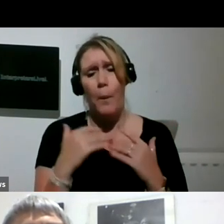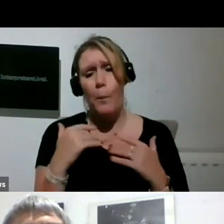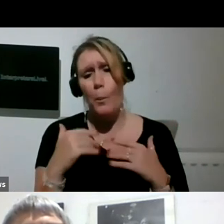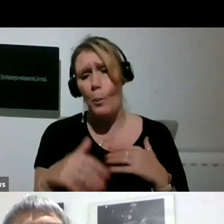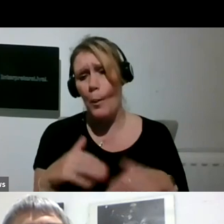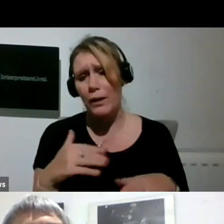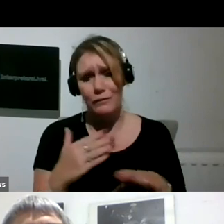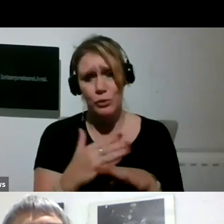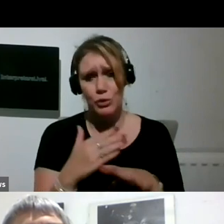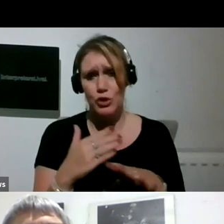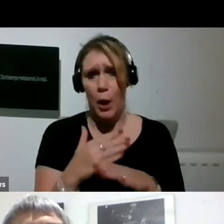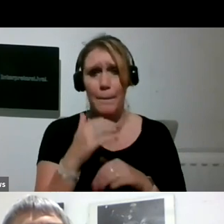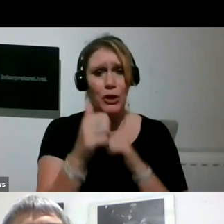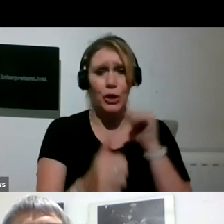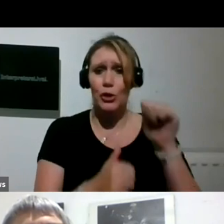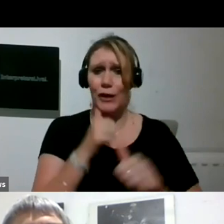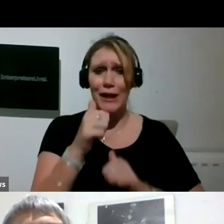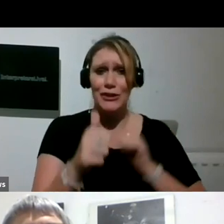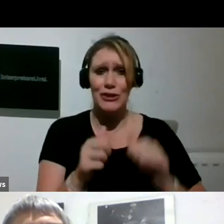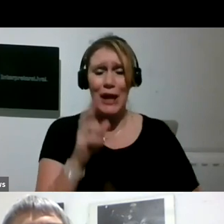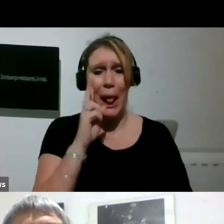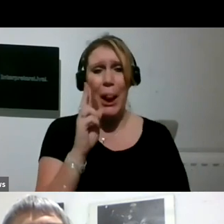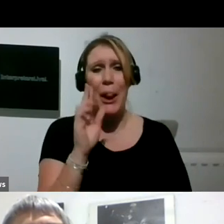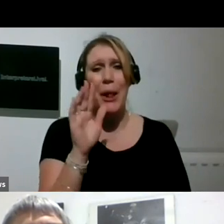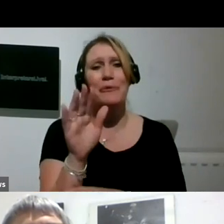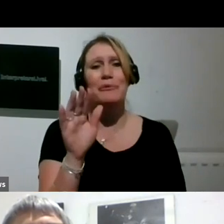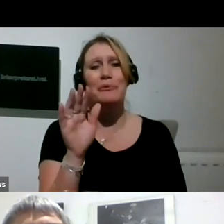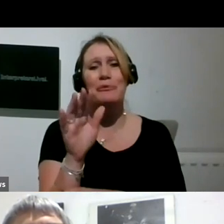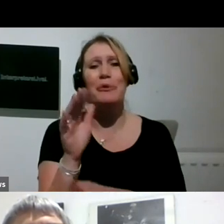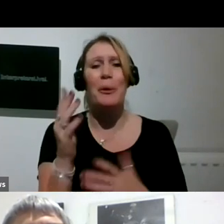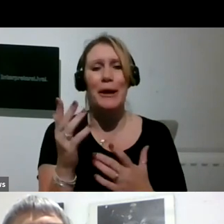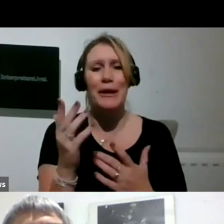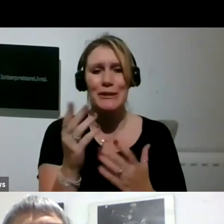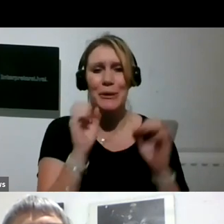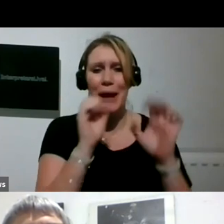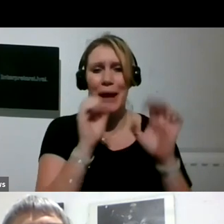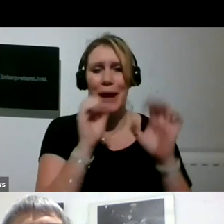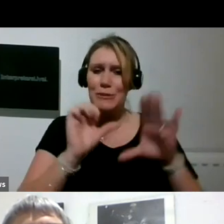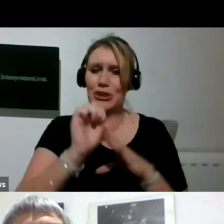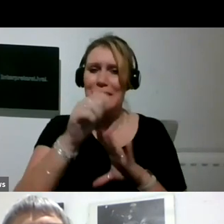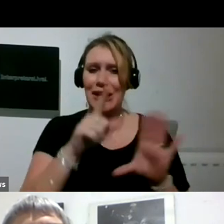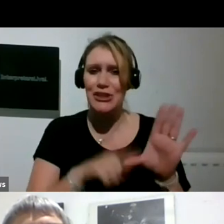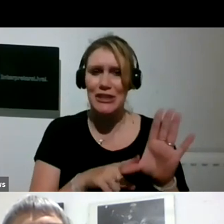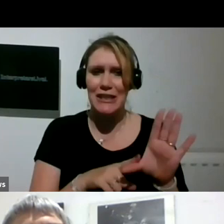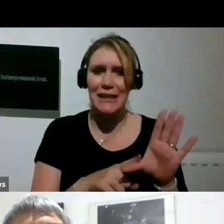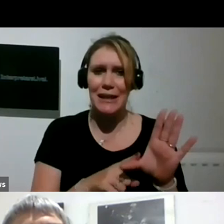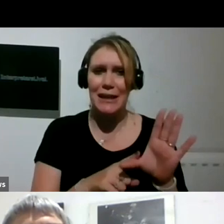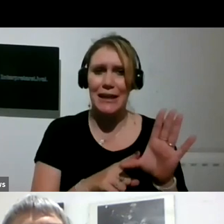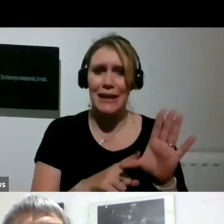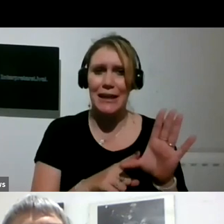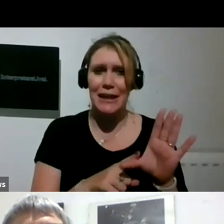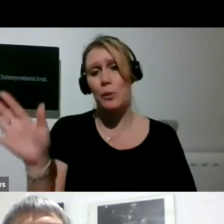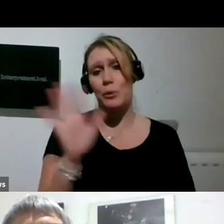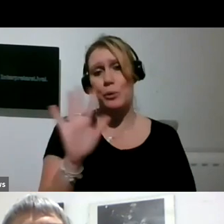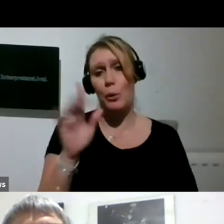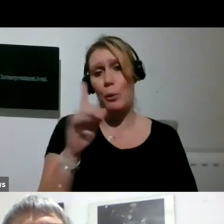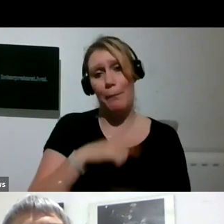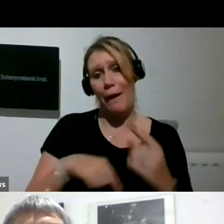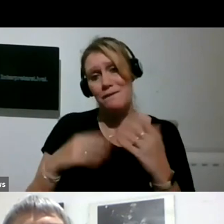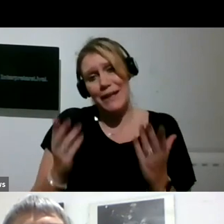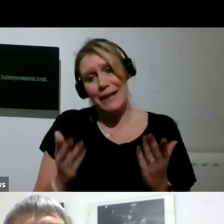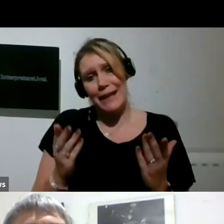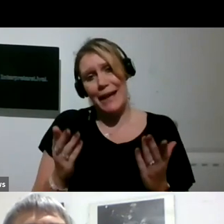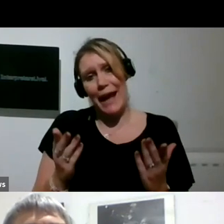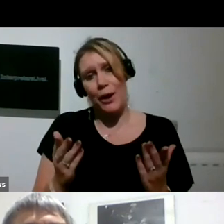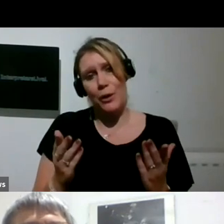Congratulations. Look forward to seeing another wonderful exhibition next year. And so it's goodbye for now from